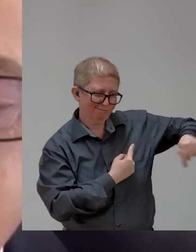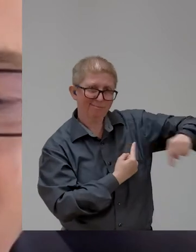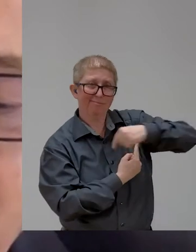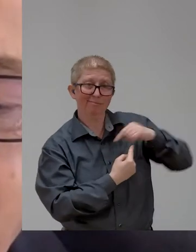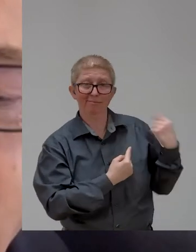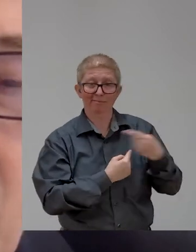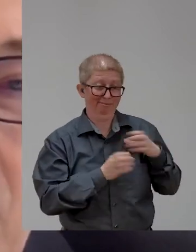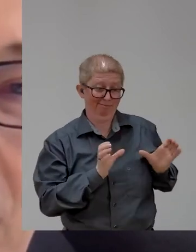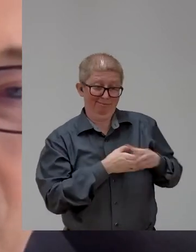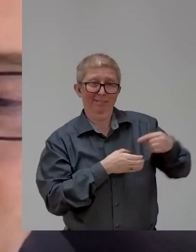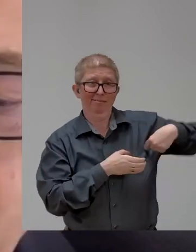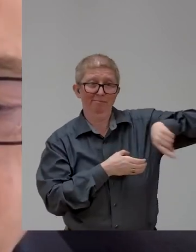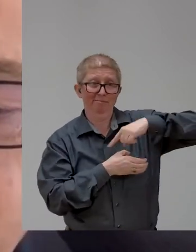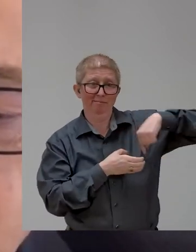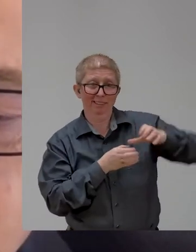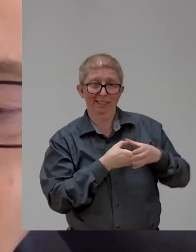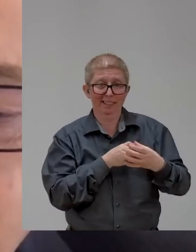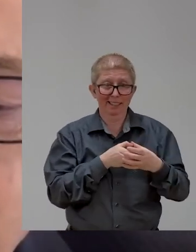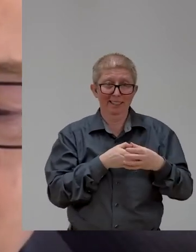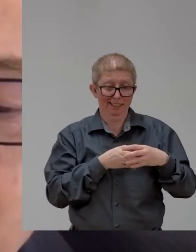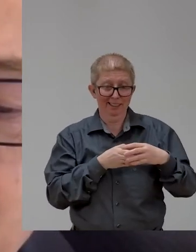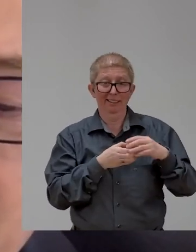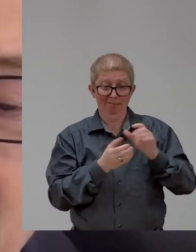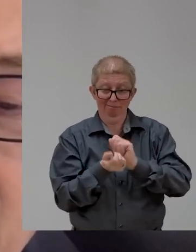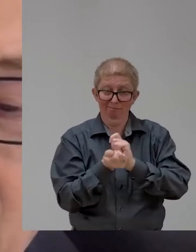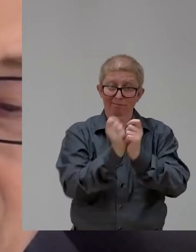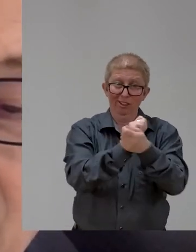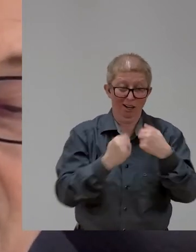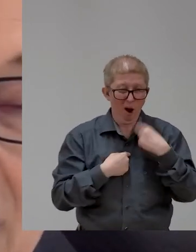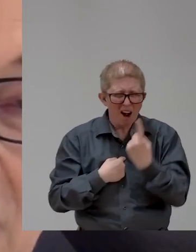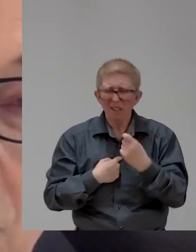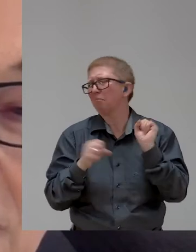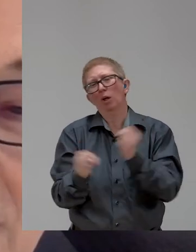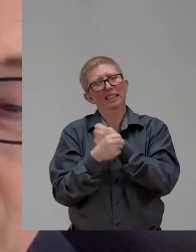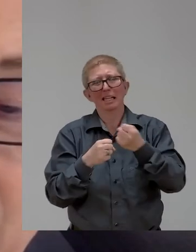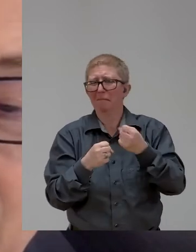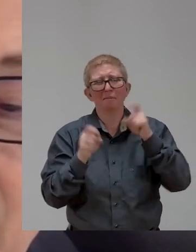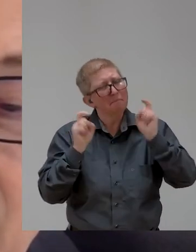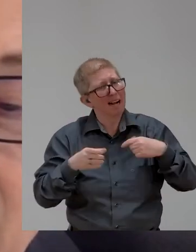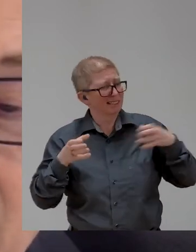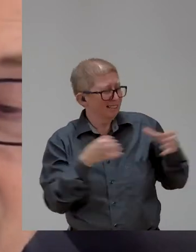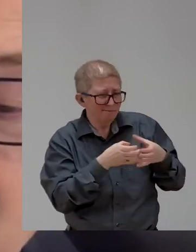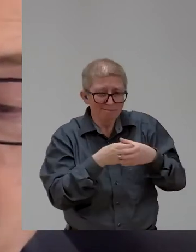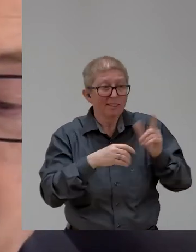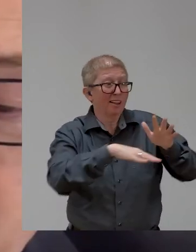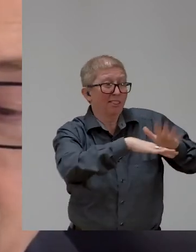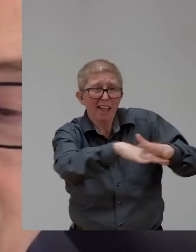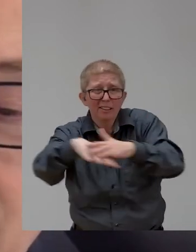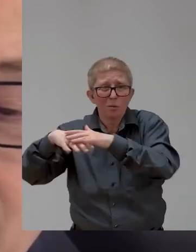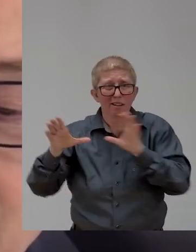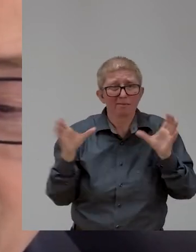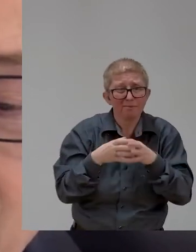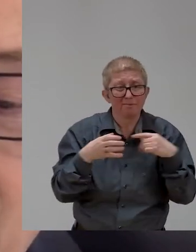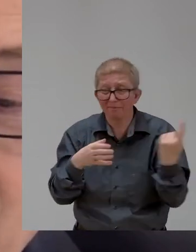change anything on her own or his own. Think in networks like the Zero Project